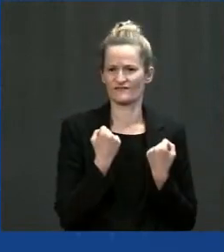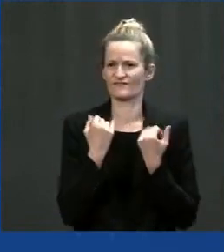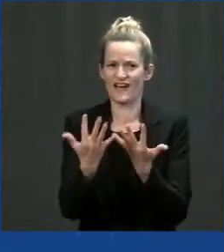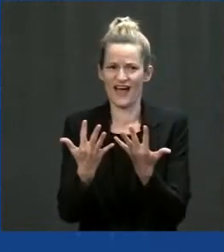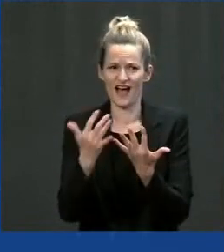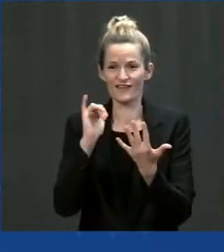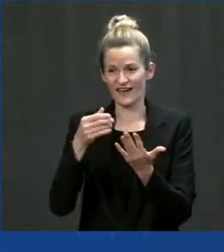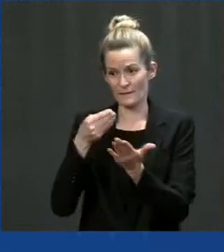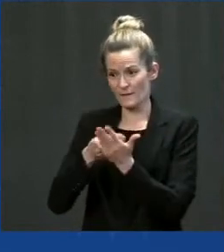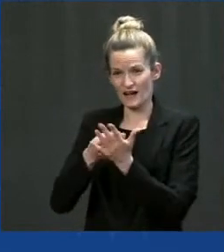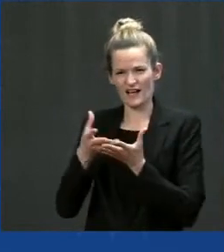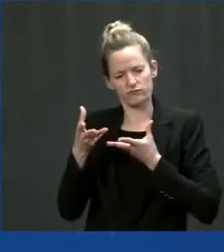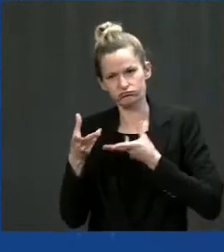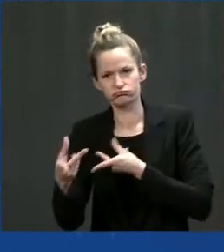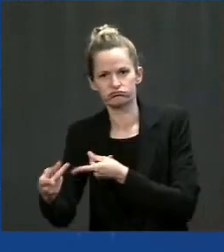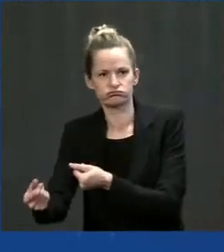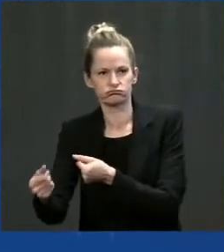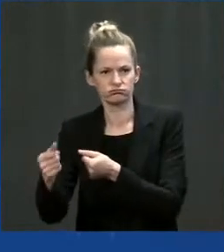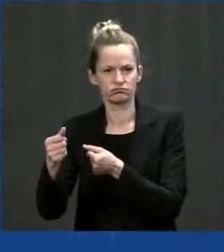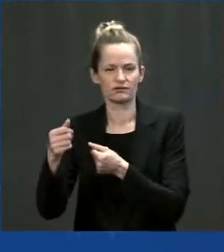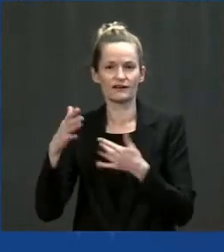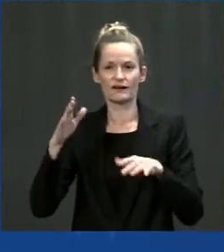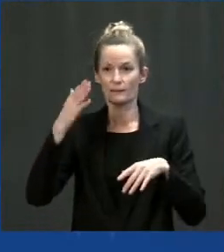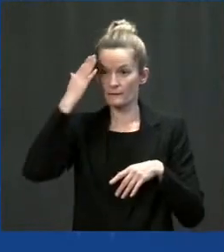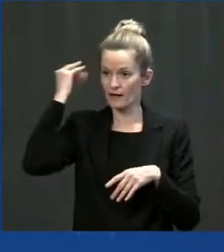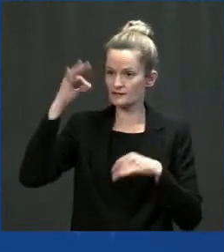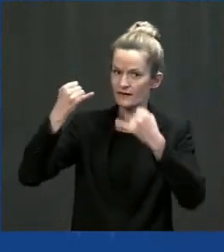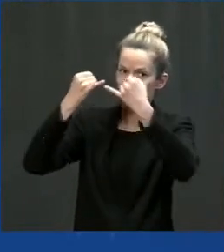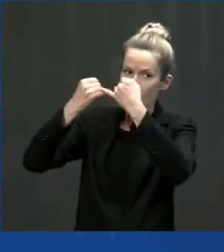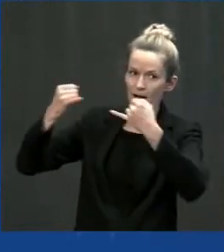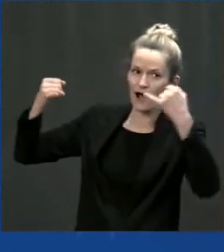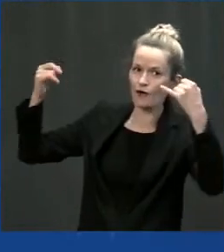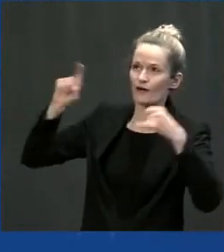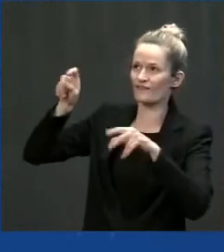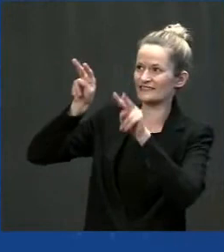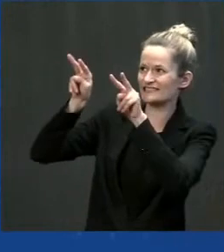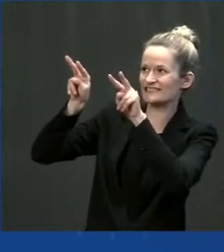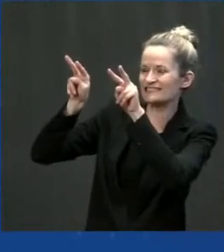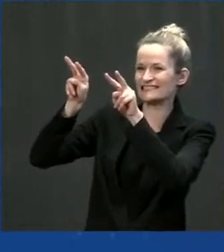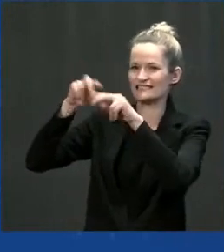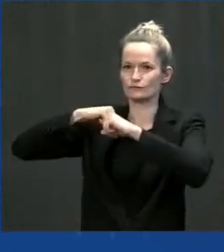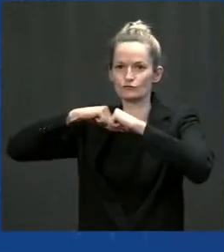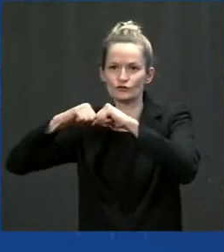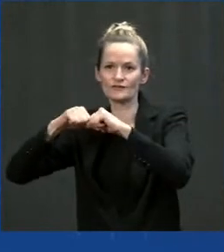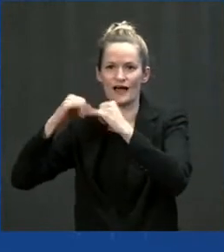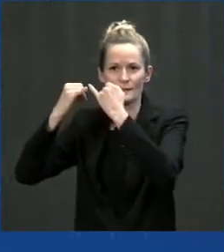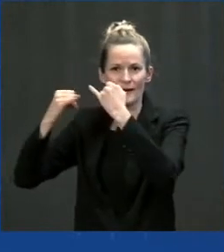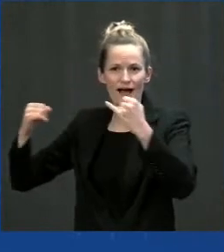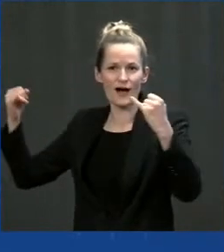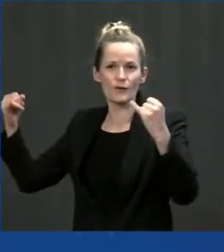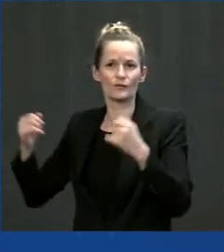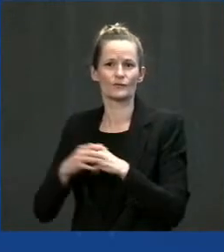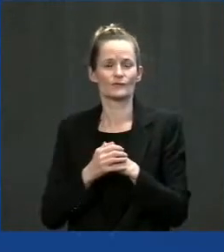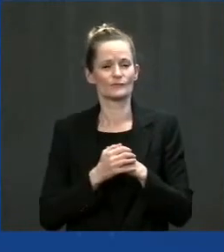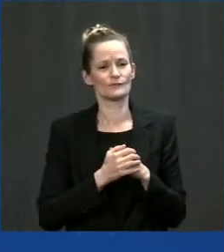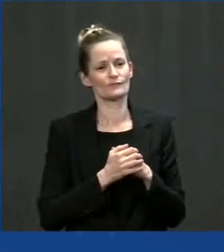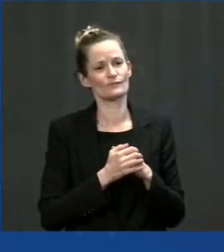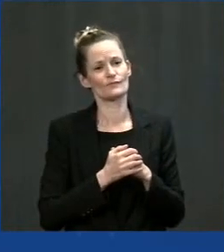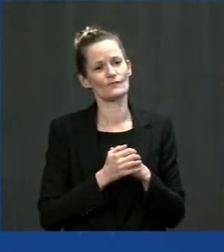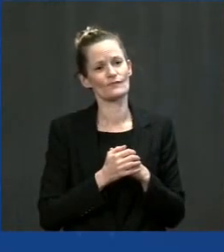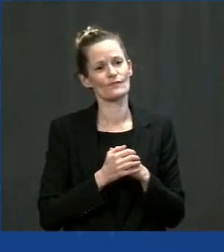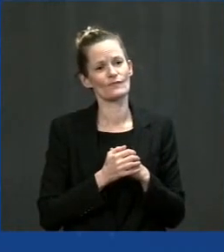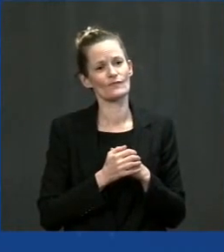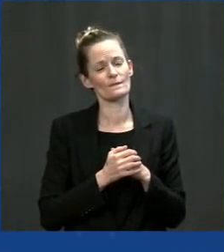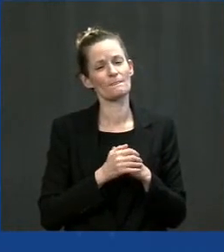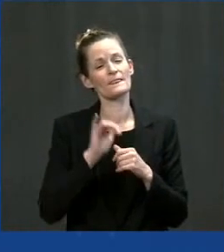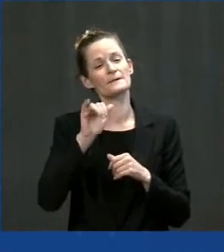sure we can take care of the lines that carry the electricity, the lines that move it along. And one of the other pieces in here that I